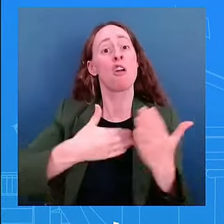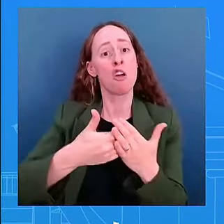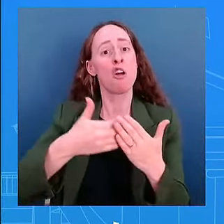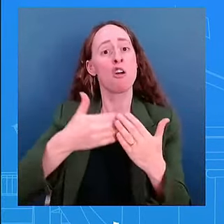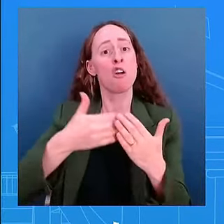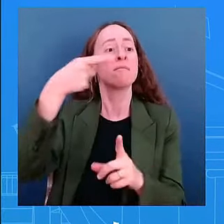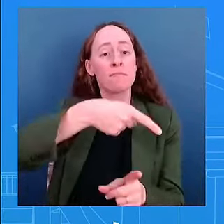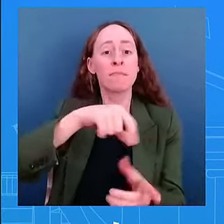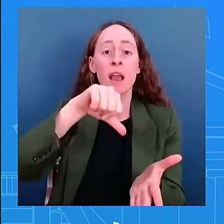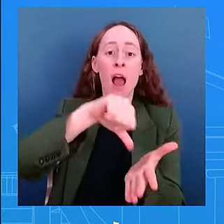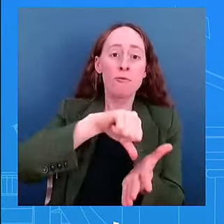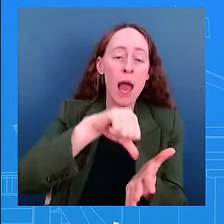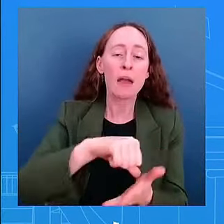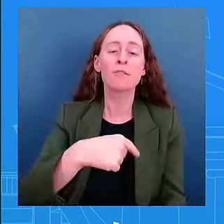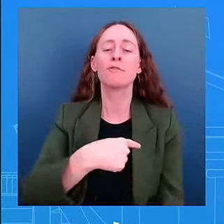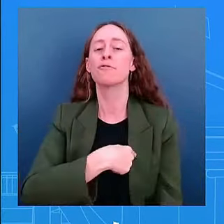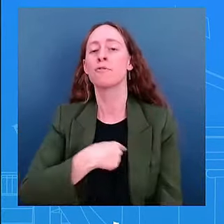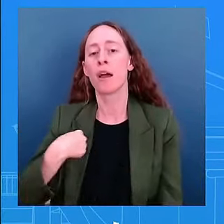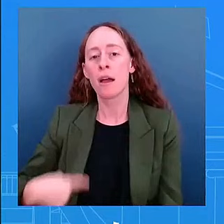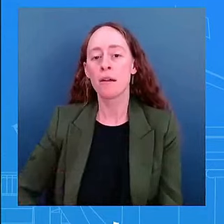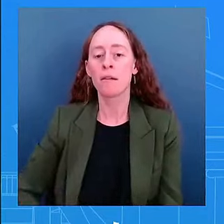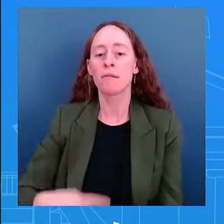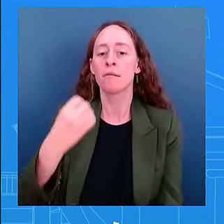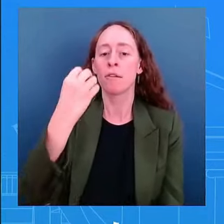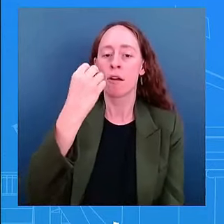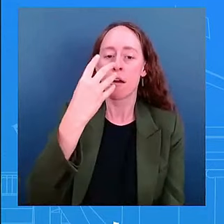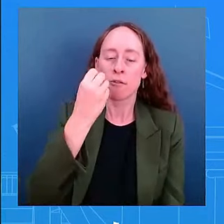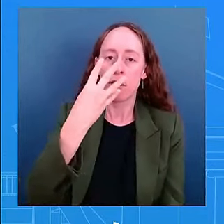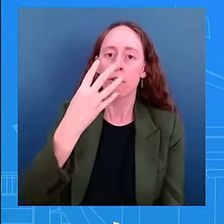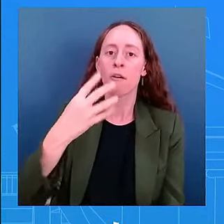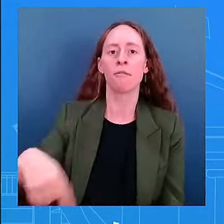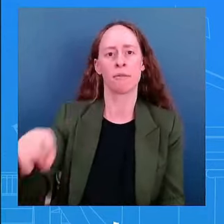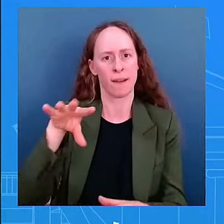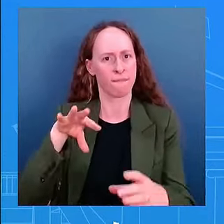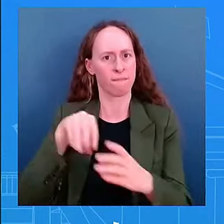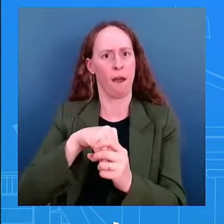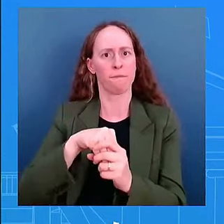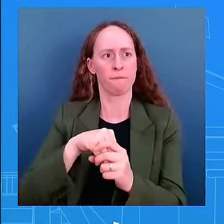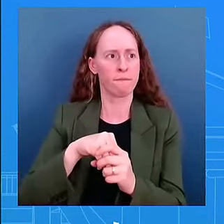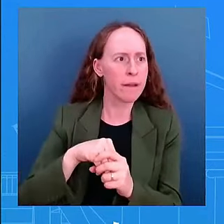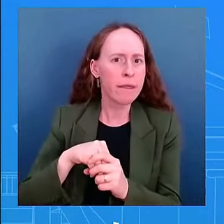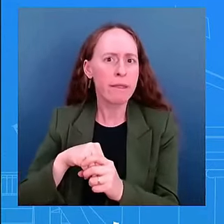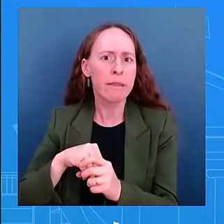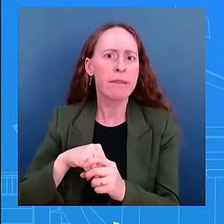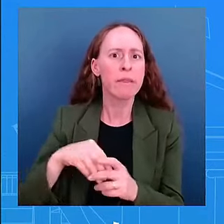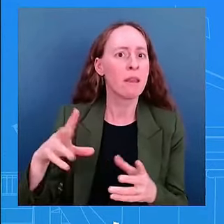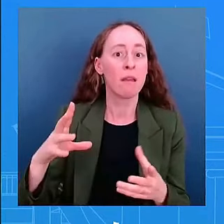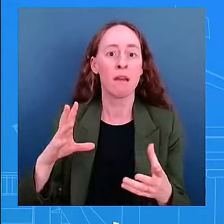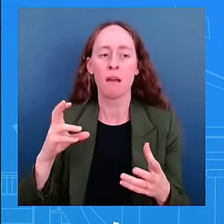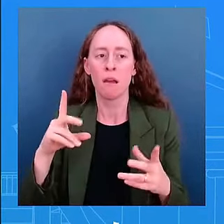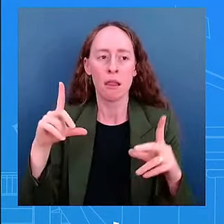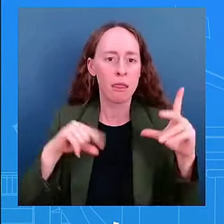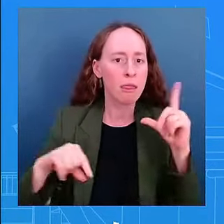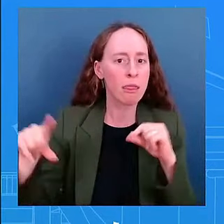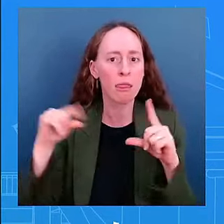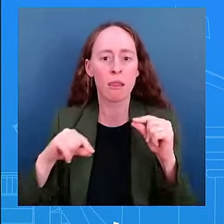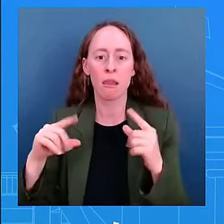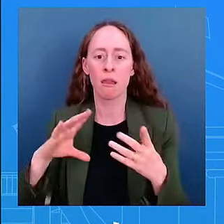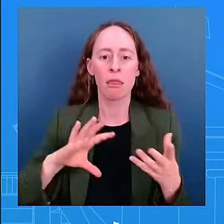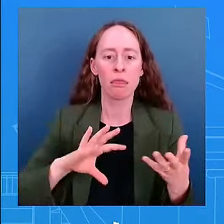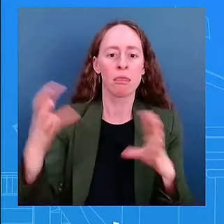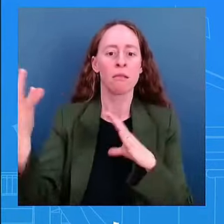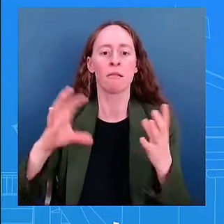forces the designated entities have been involved in procuring key components of iran's ballistic missiles and